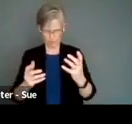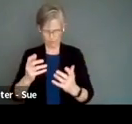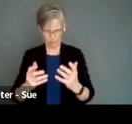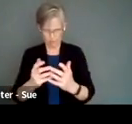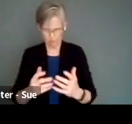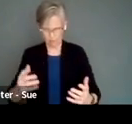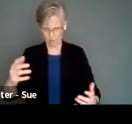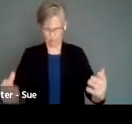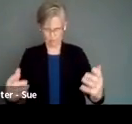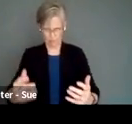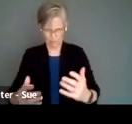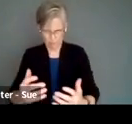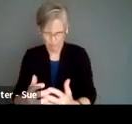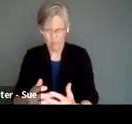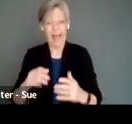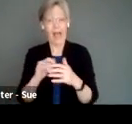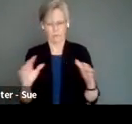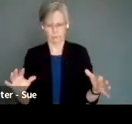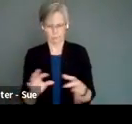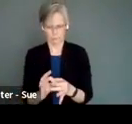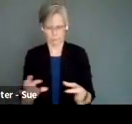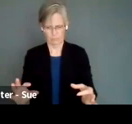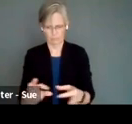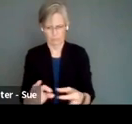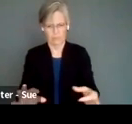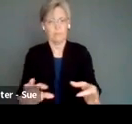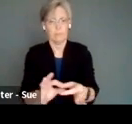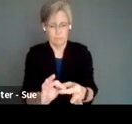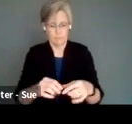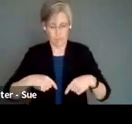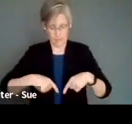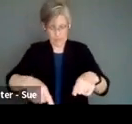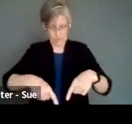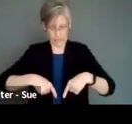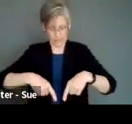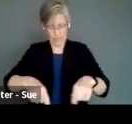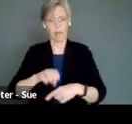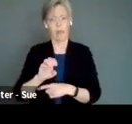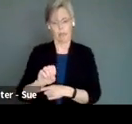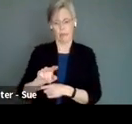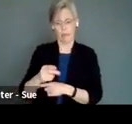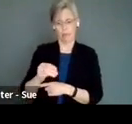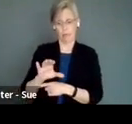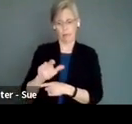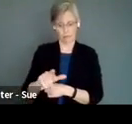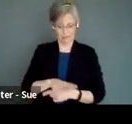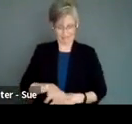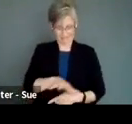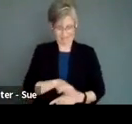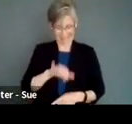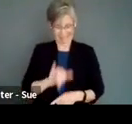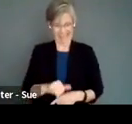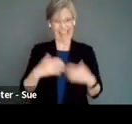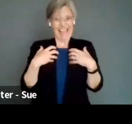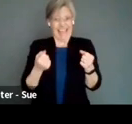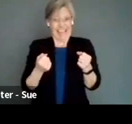worldviews, and find ways to bring them together. And that is, that ethical space is where a lot of that healing happens. It's in that critical